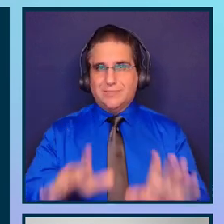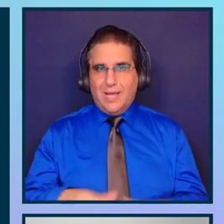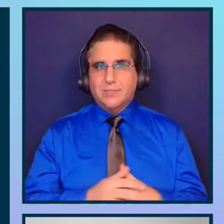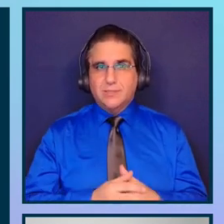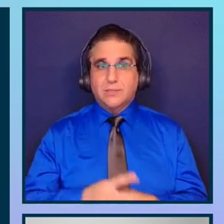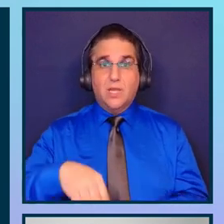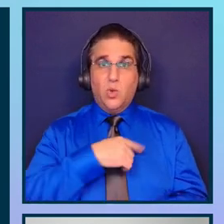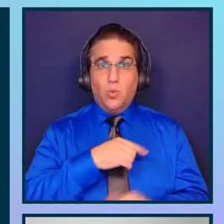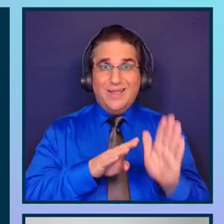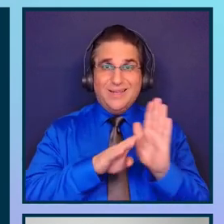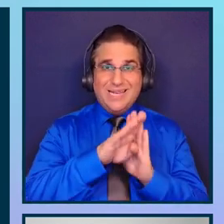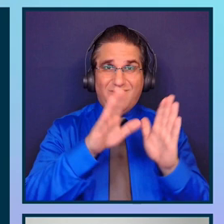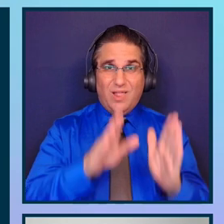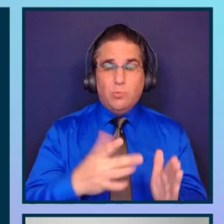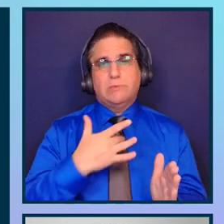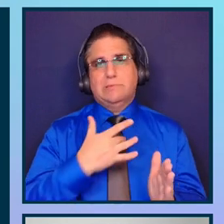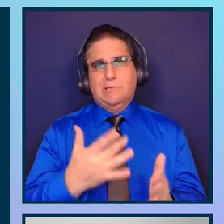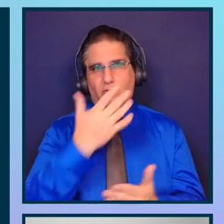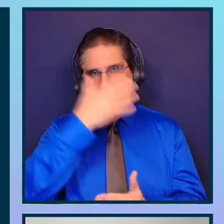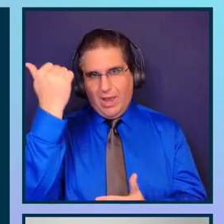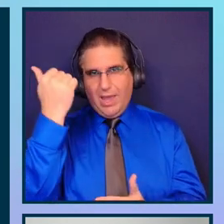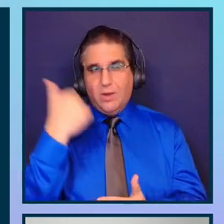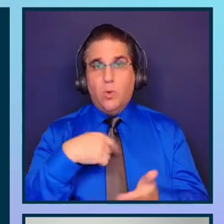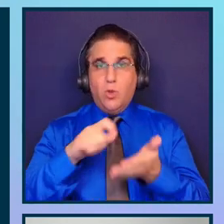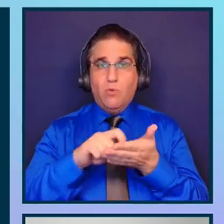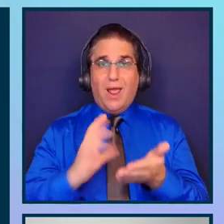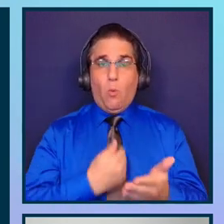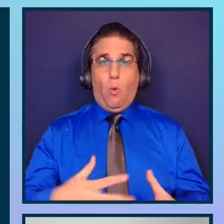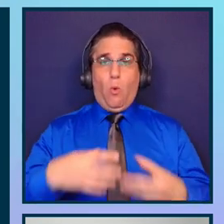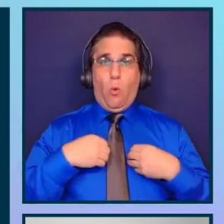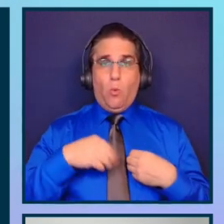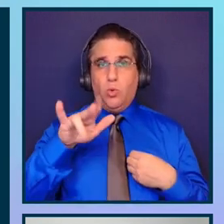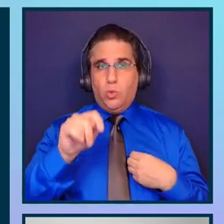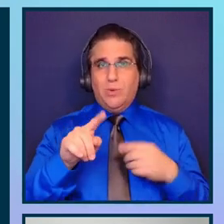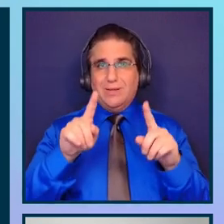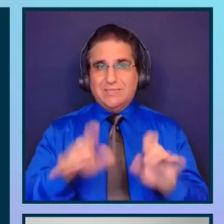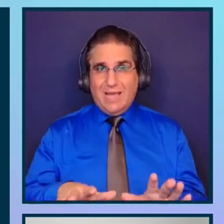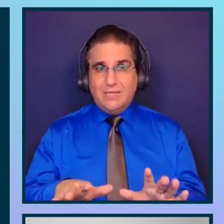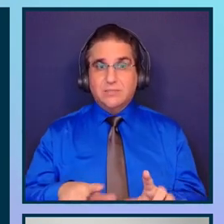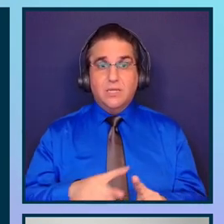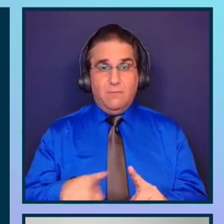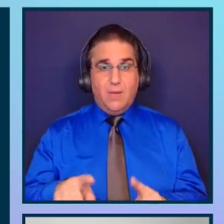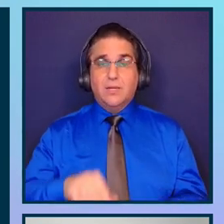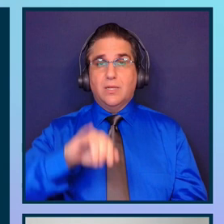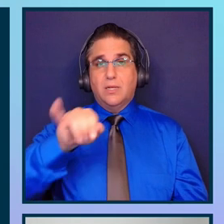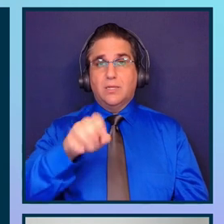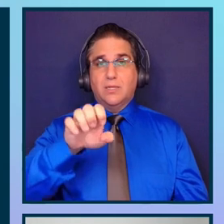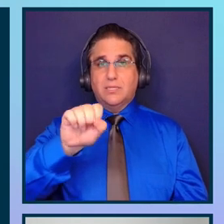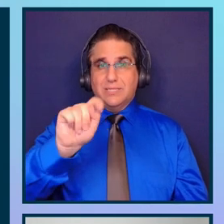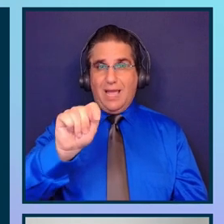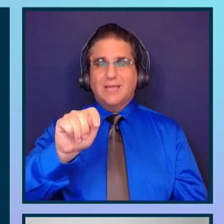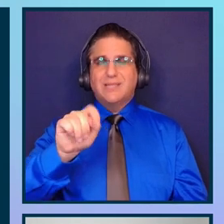tend to forget about writing our own unit test. But Jest, which is a JavaScript